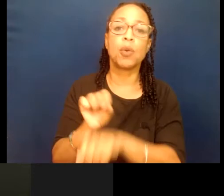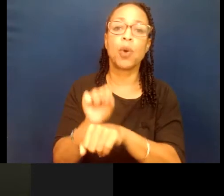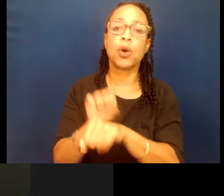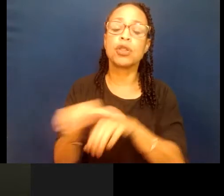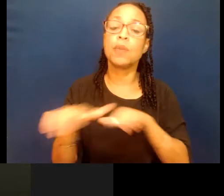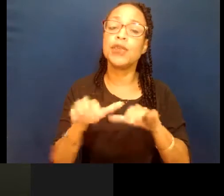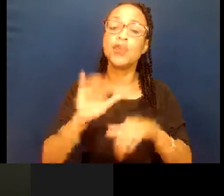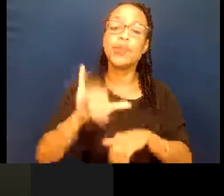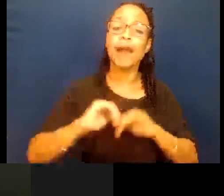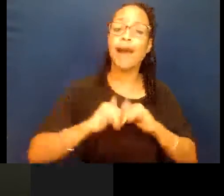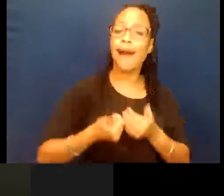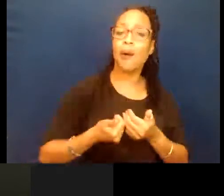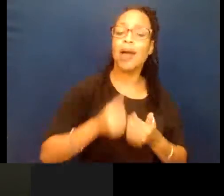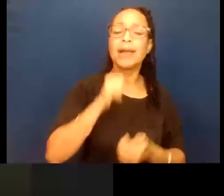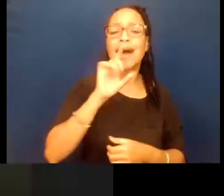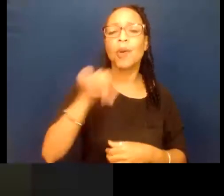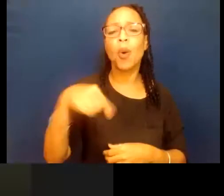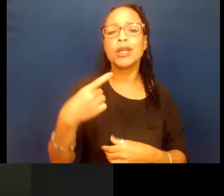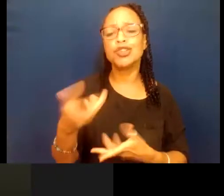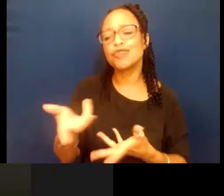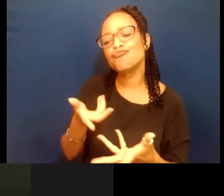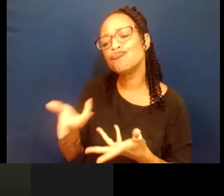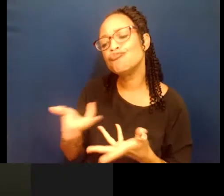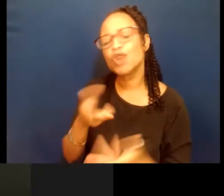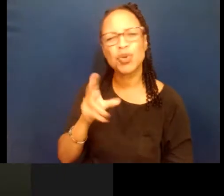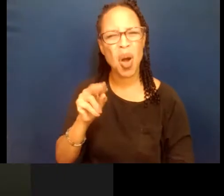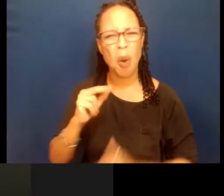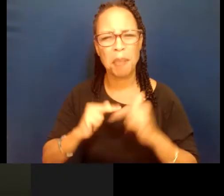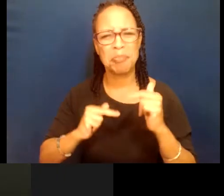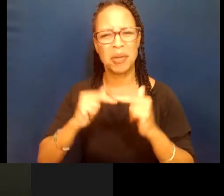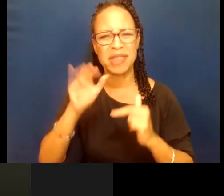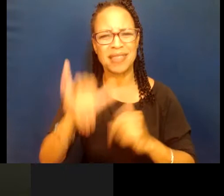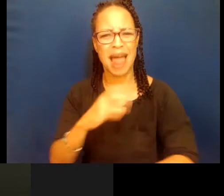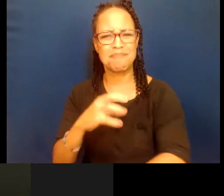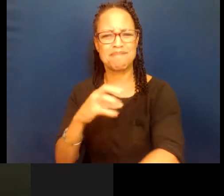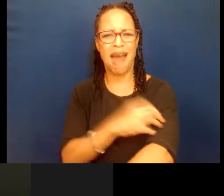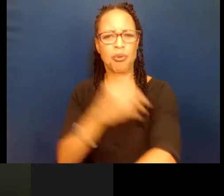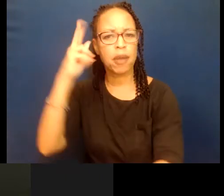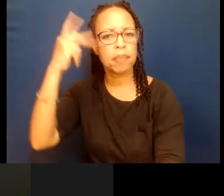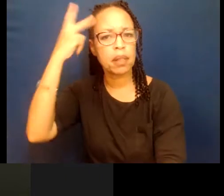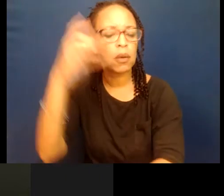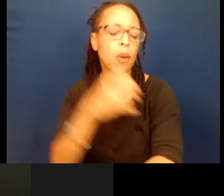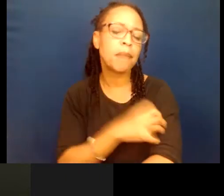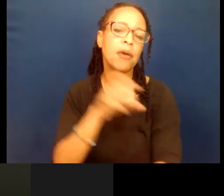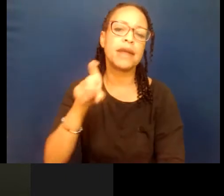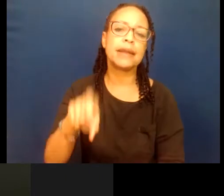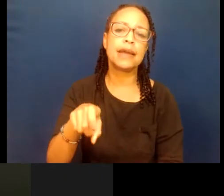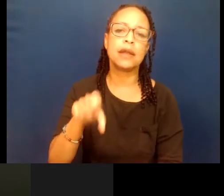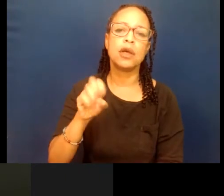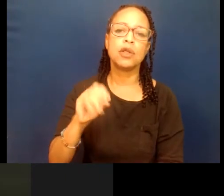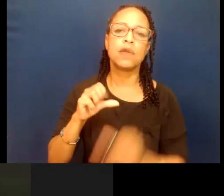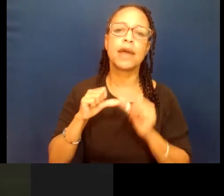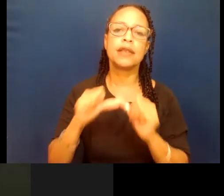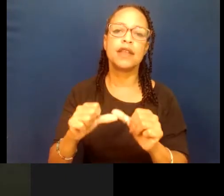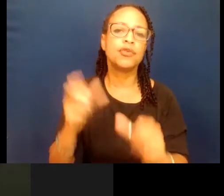by not only just making a transaction, but also building the power, the political power they need so they can continue to get their